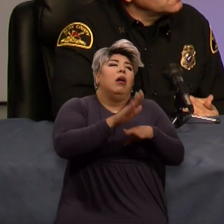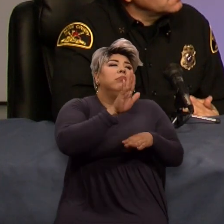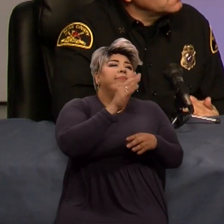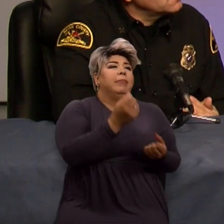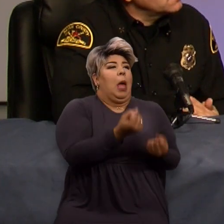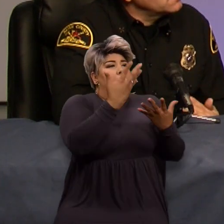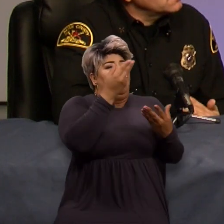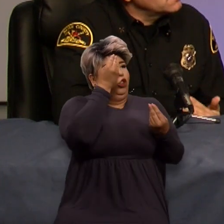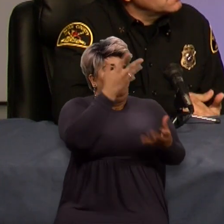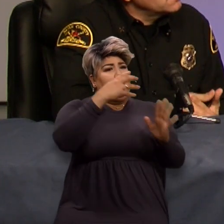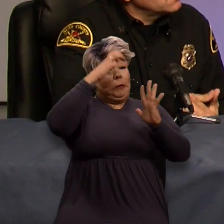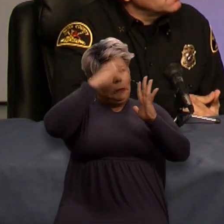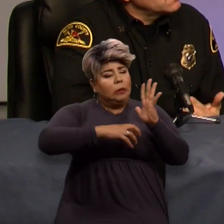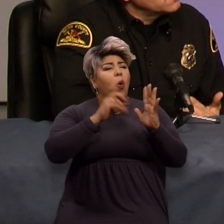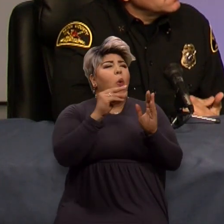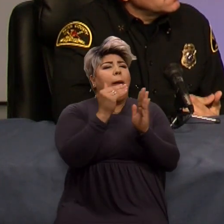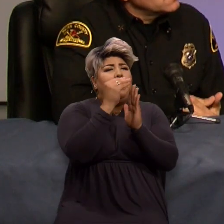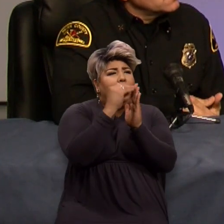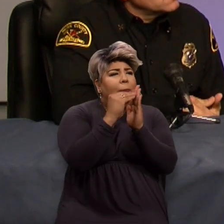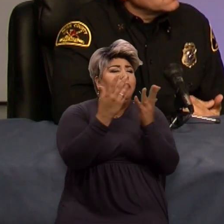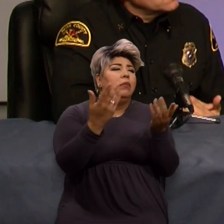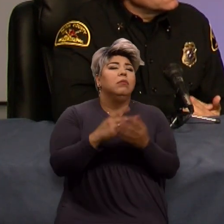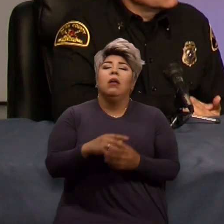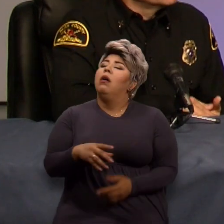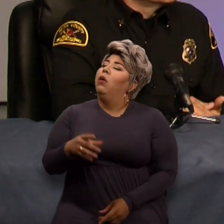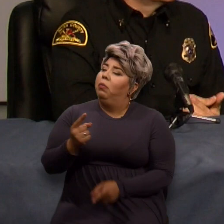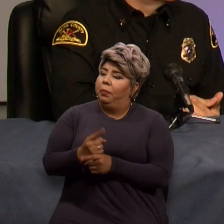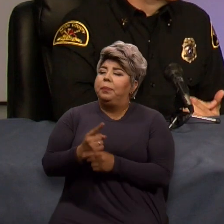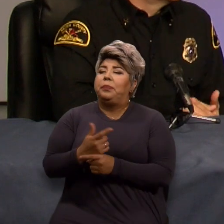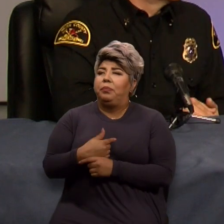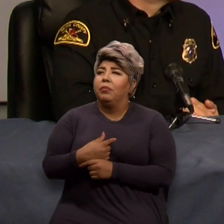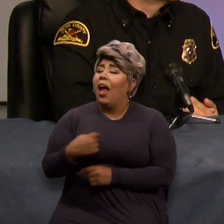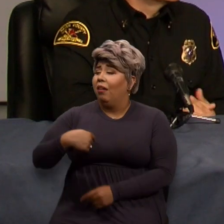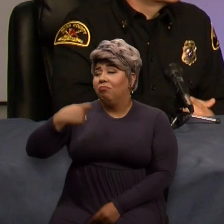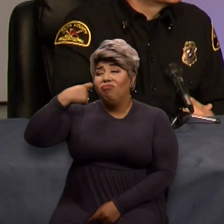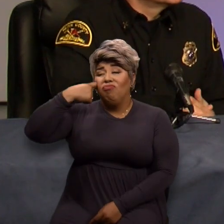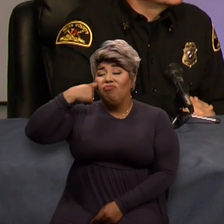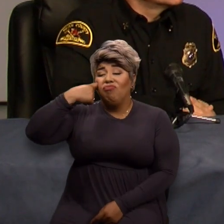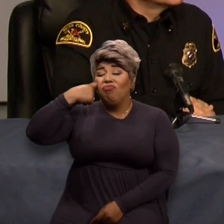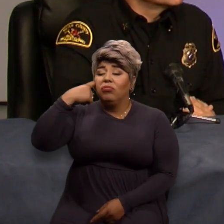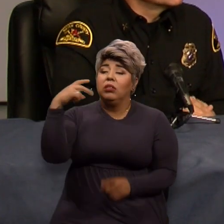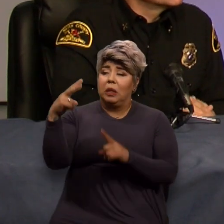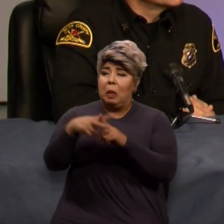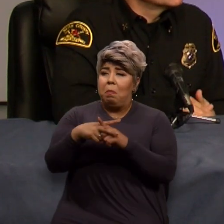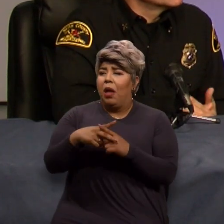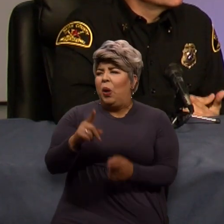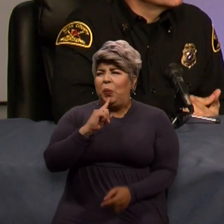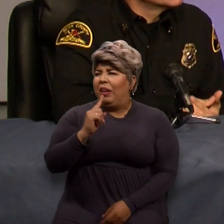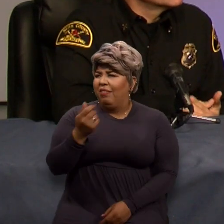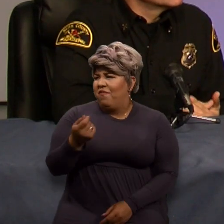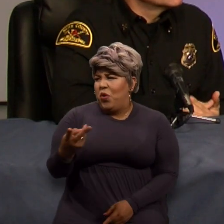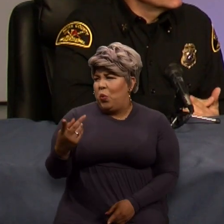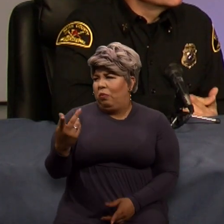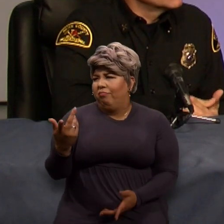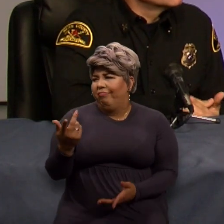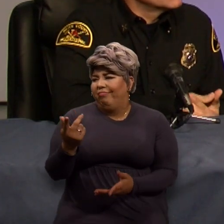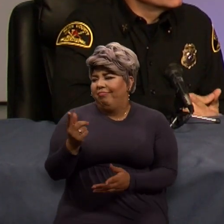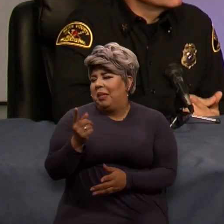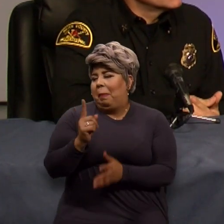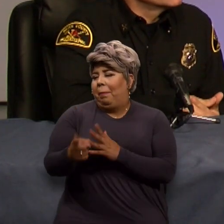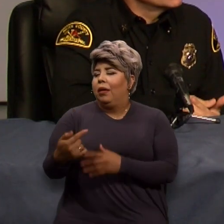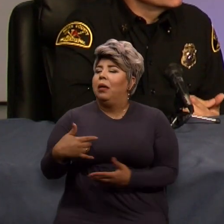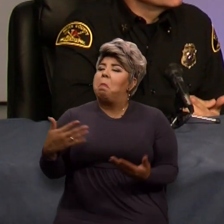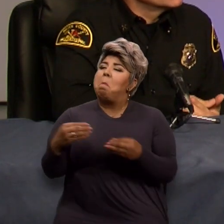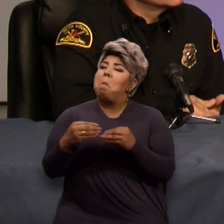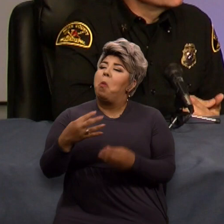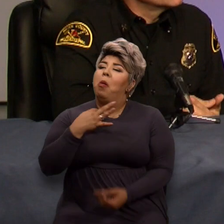there. You know, it wasn't until, again, I signed up not too long ago and it wasn't until I just took a few minutes. I was just more curious to see what this was